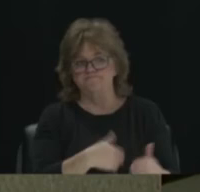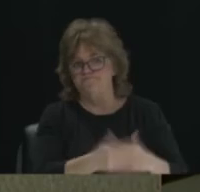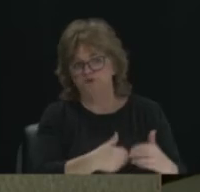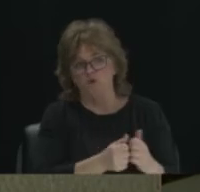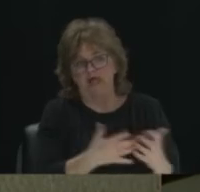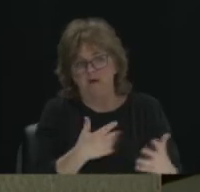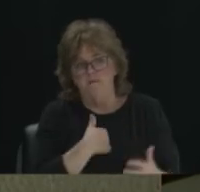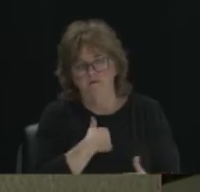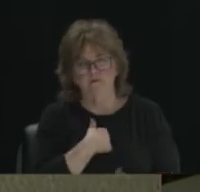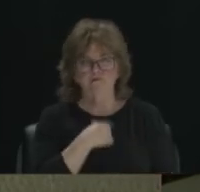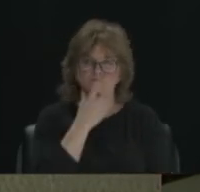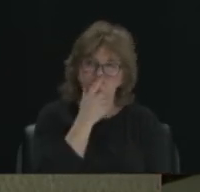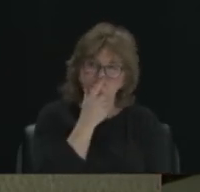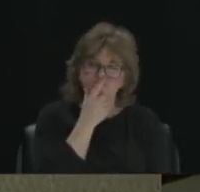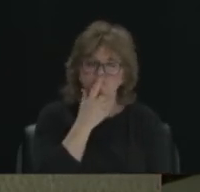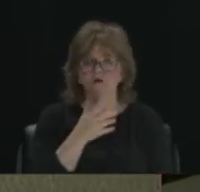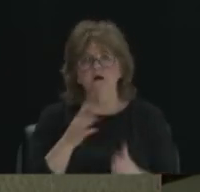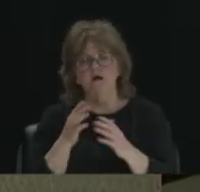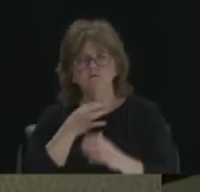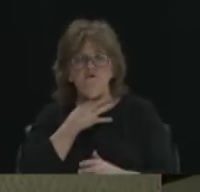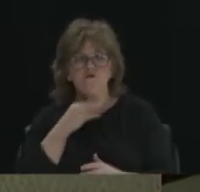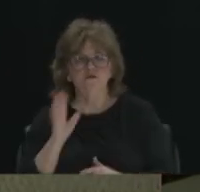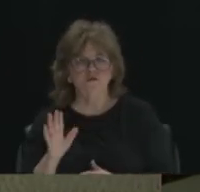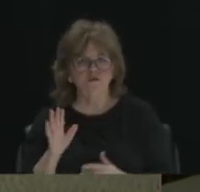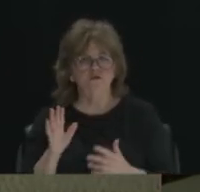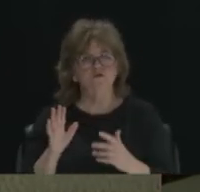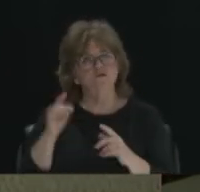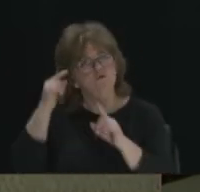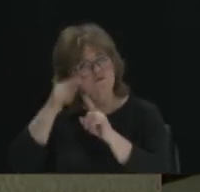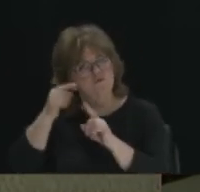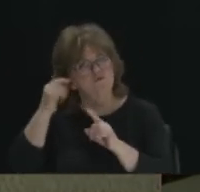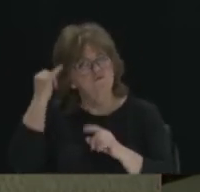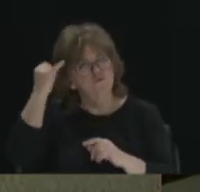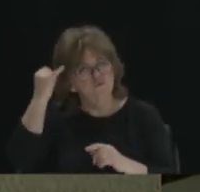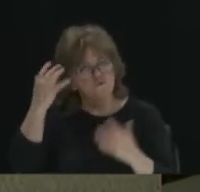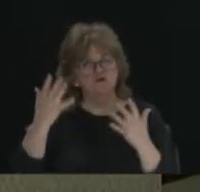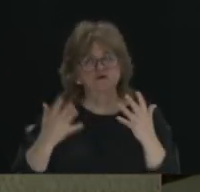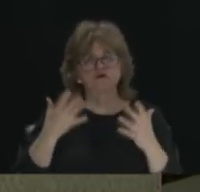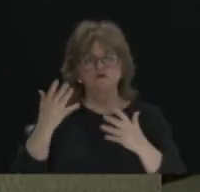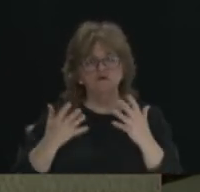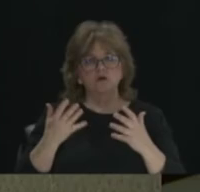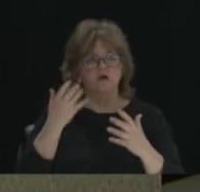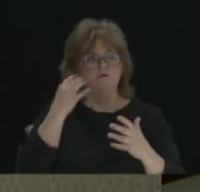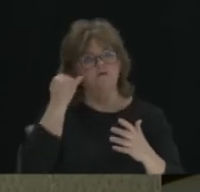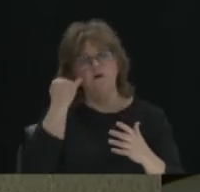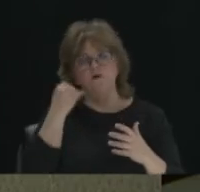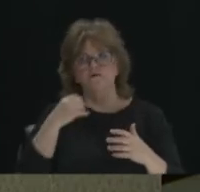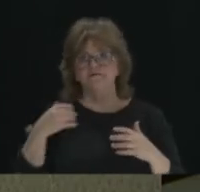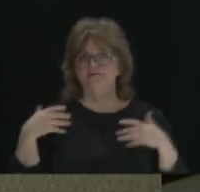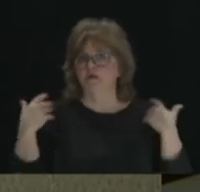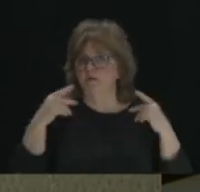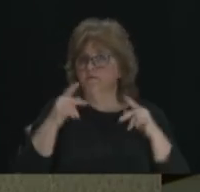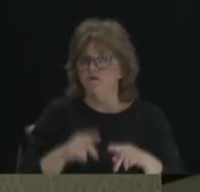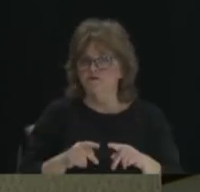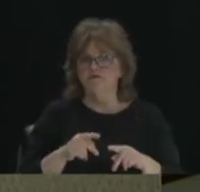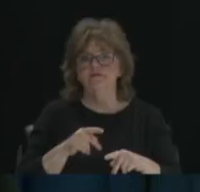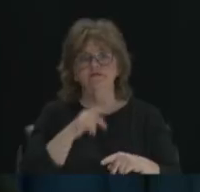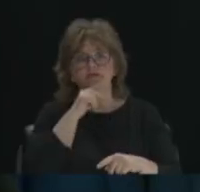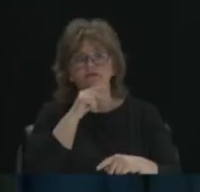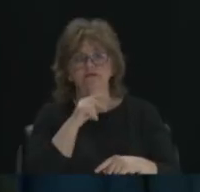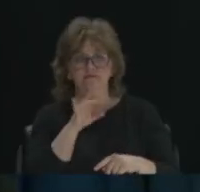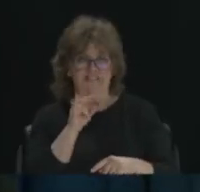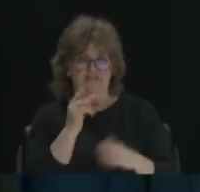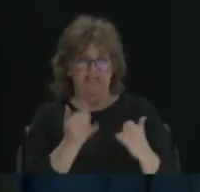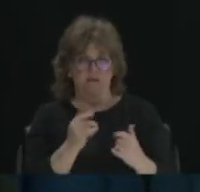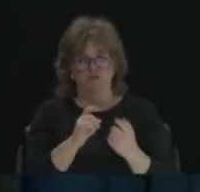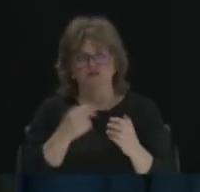I guess I want to hear what you think about why does it matter. If you were talking to a young person who's going to turn 18 before the next election, what could